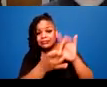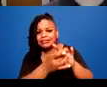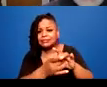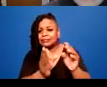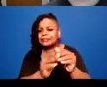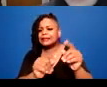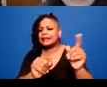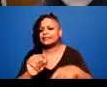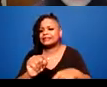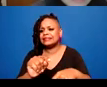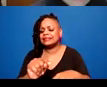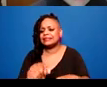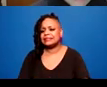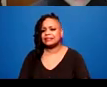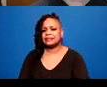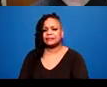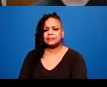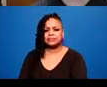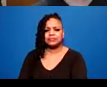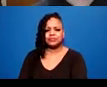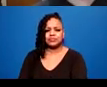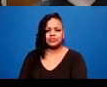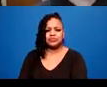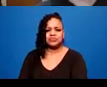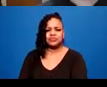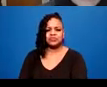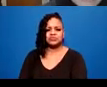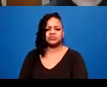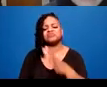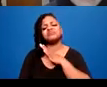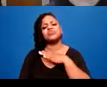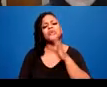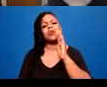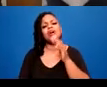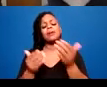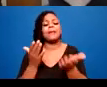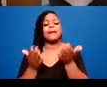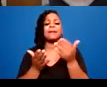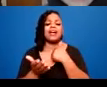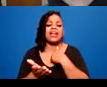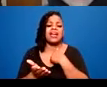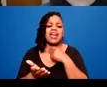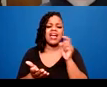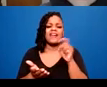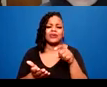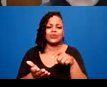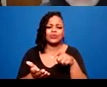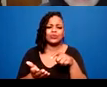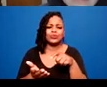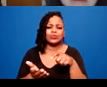Okay, I will continue for now. I might have to cut out a few sections of this.